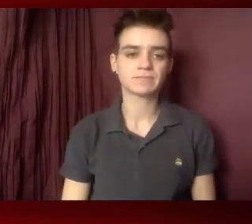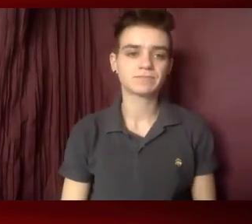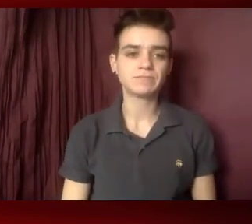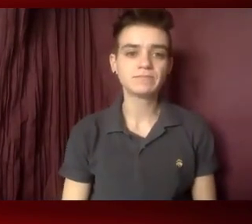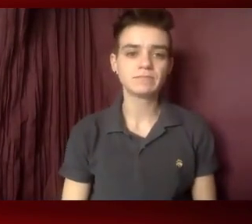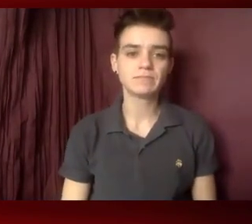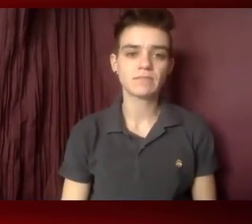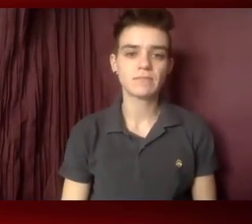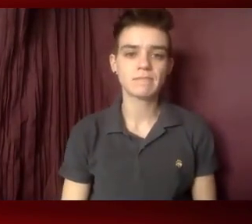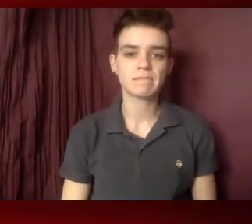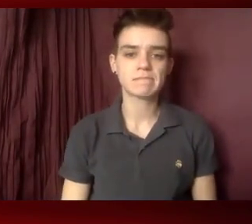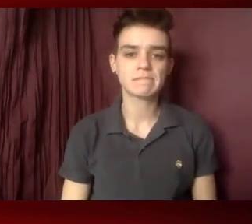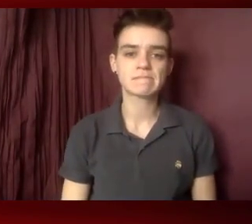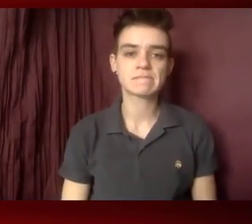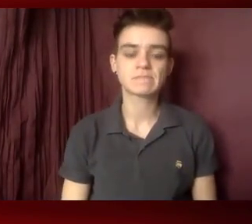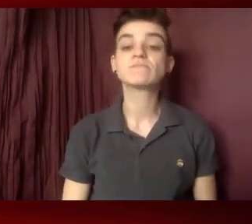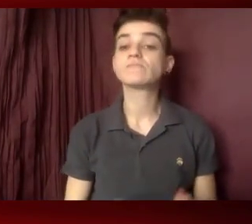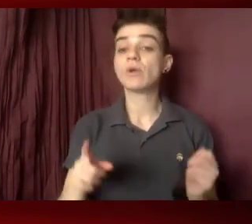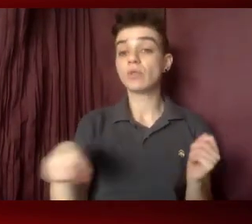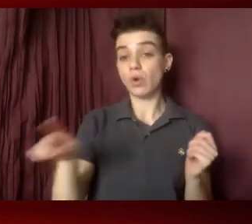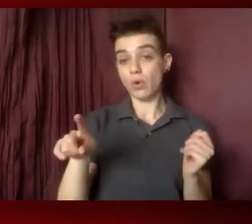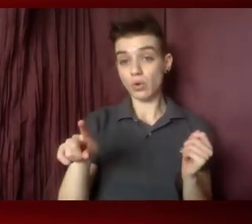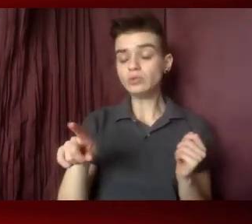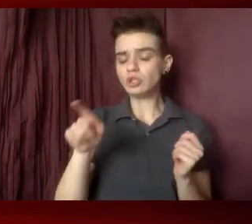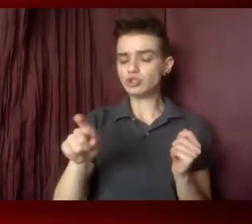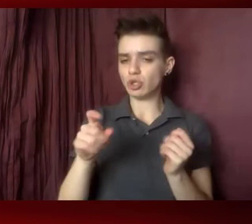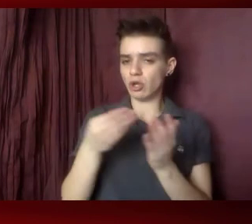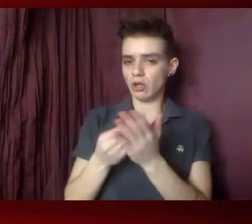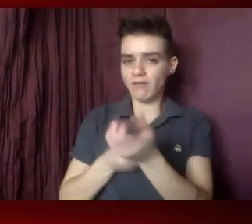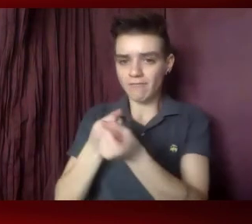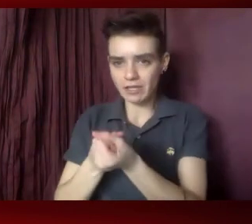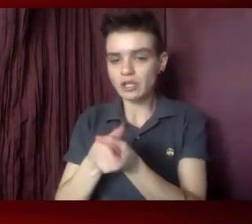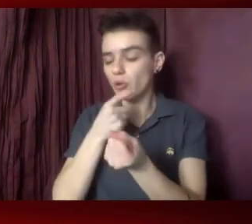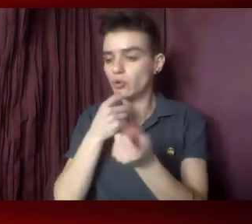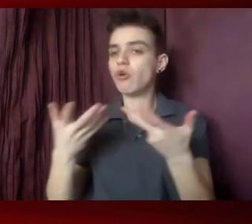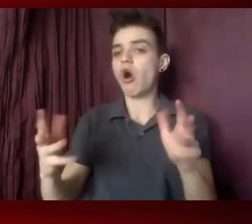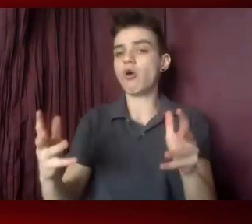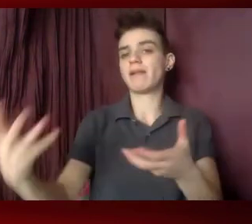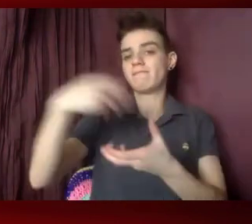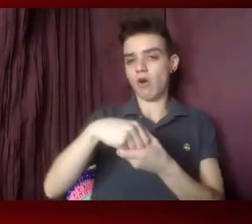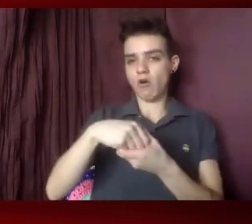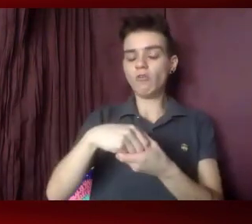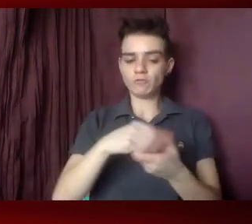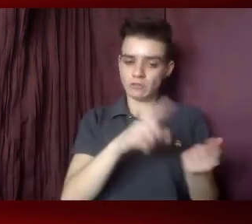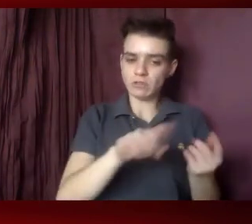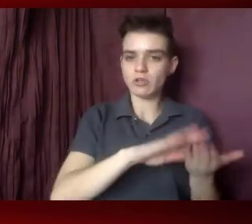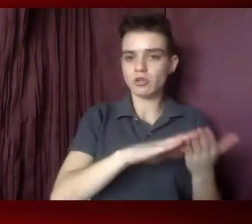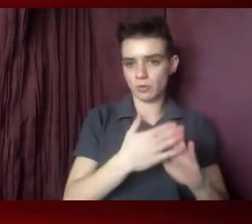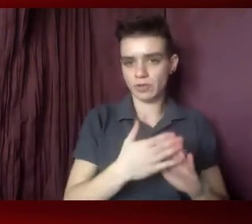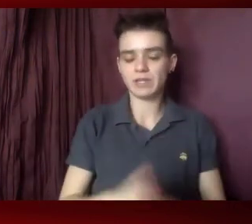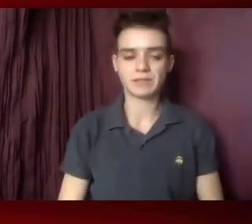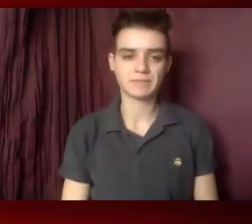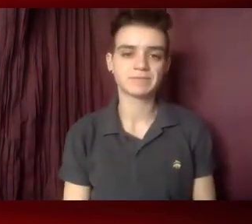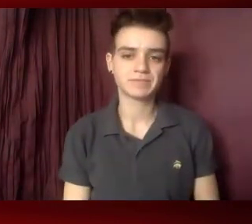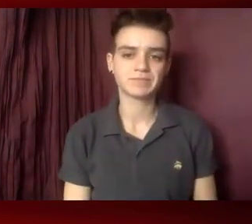are funded should be people and organizations who are already part of communities, who have a history of working with